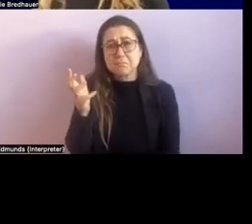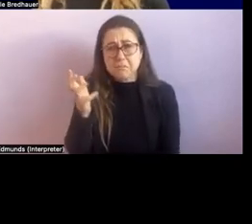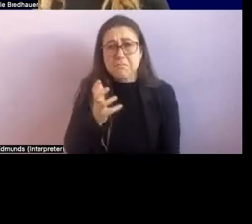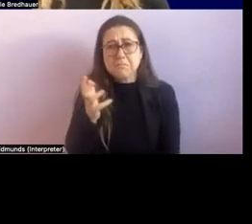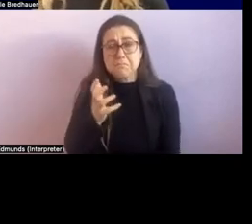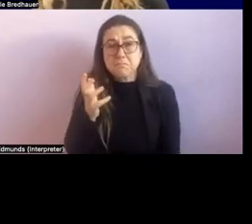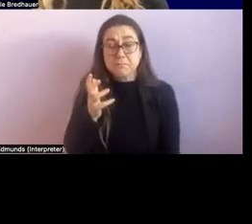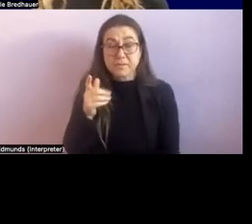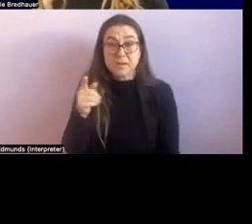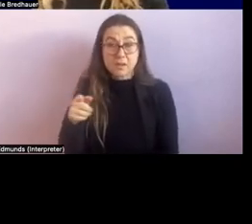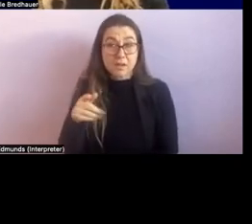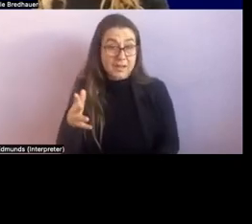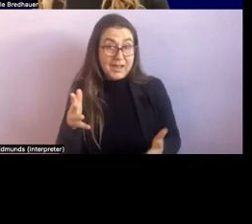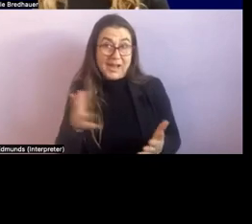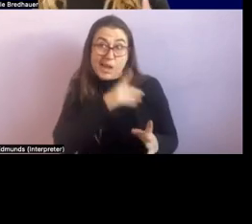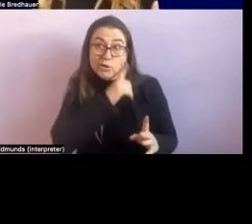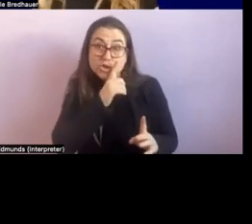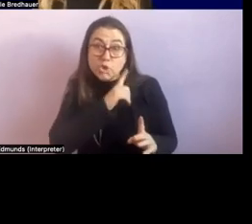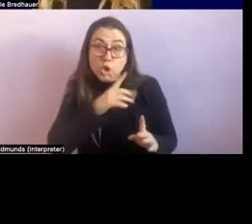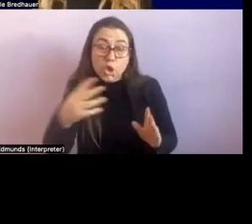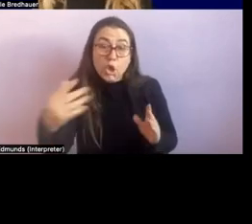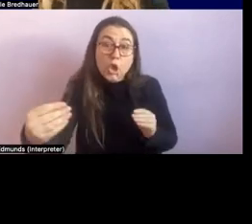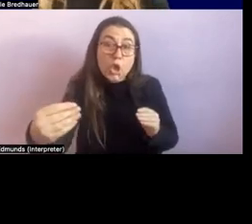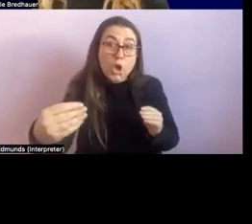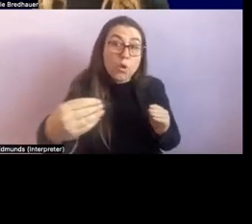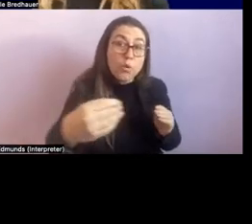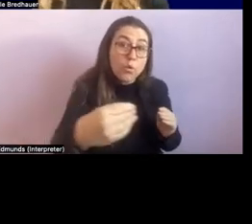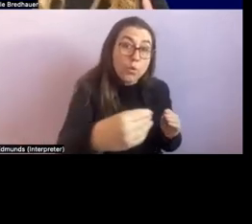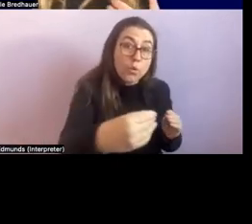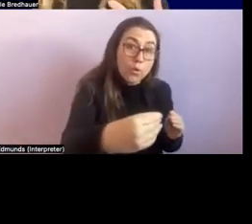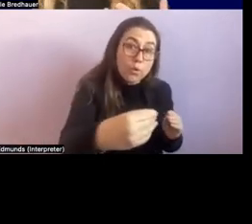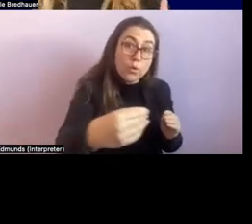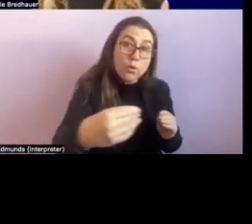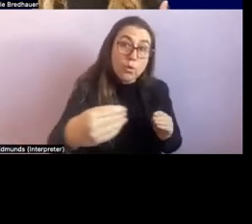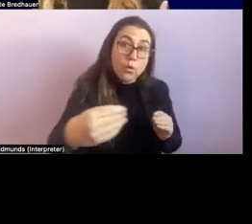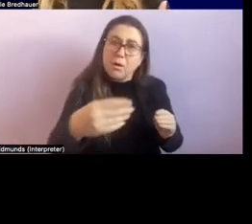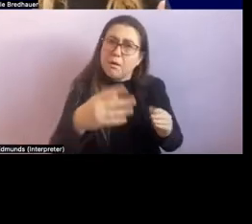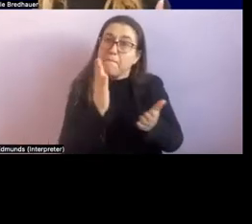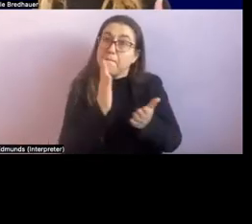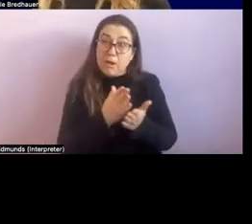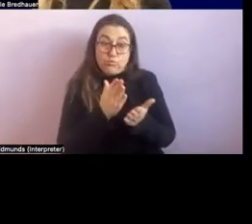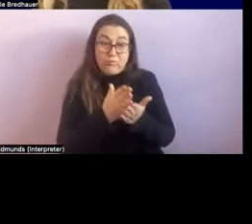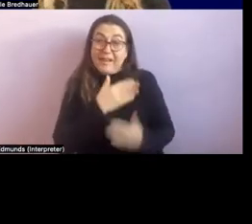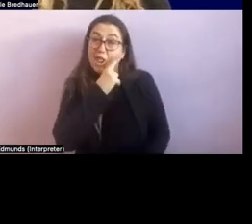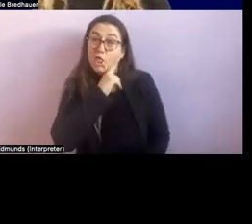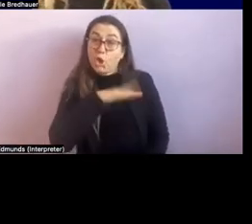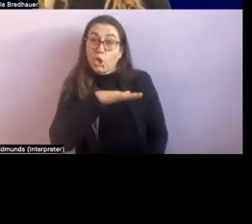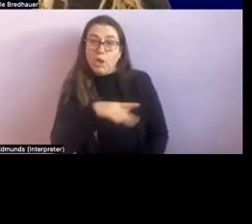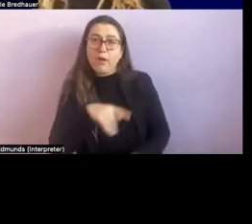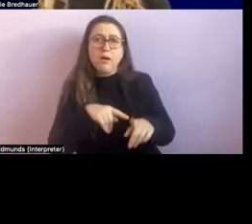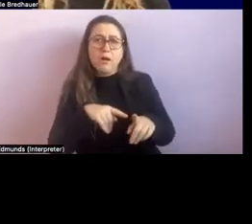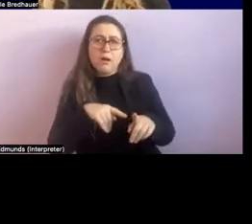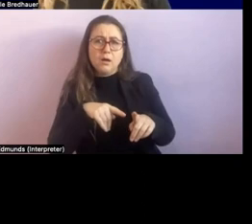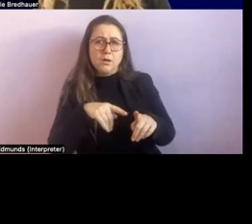encouraging her following her lead and listening and know and paying such close